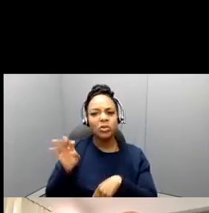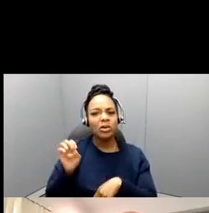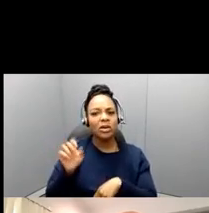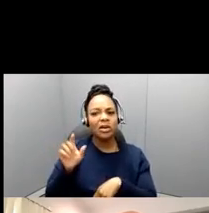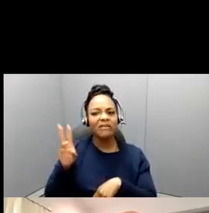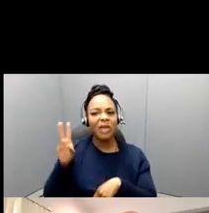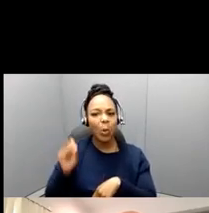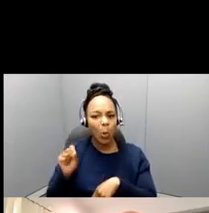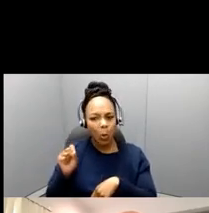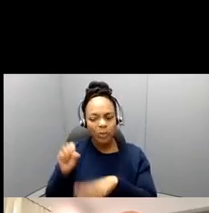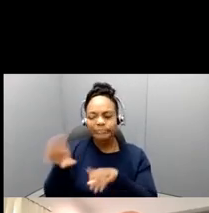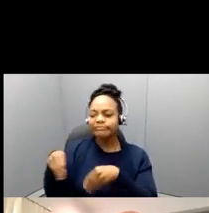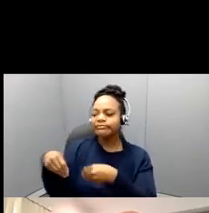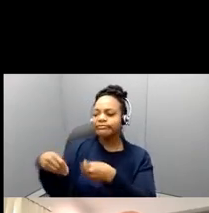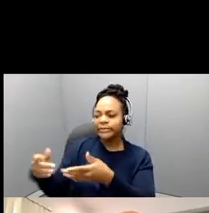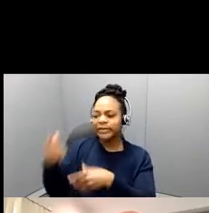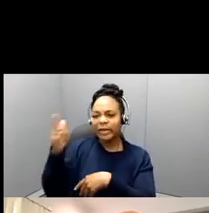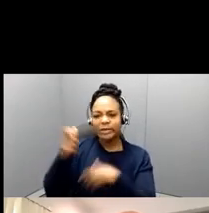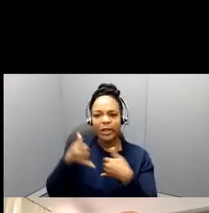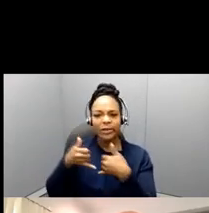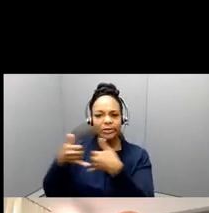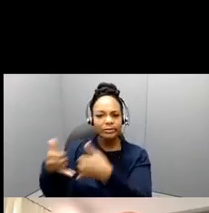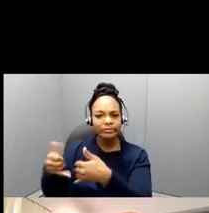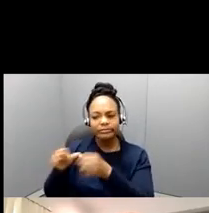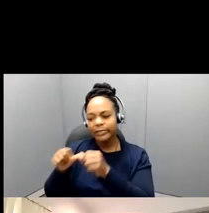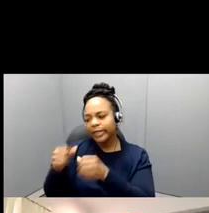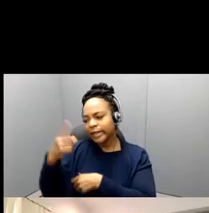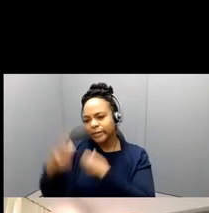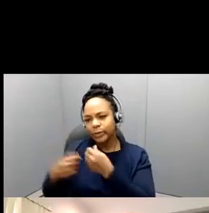be funding and some other professional development activities.